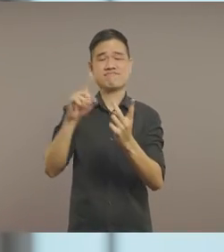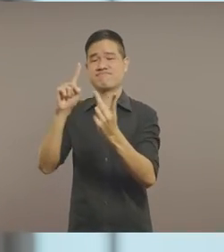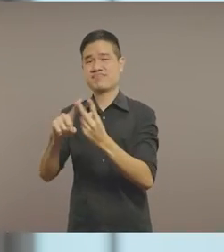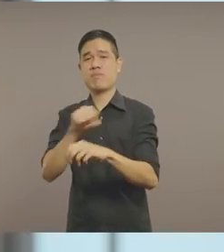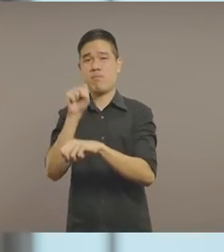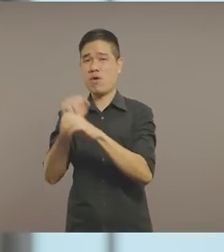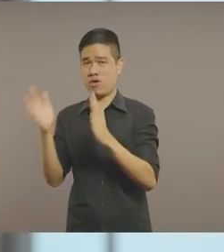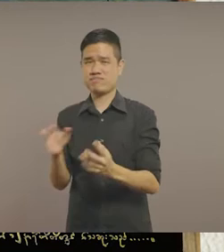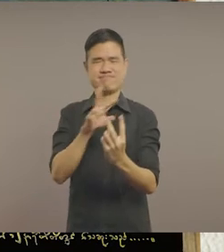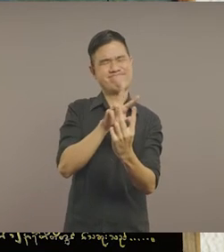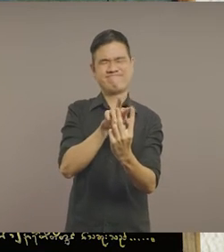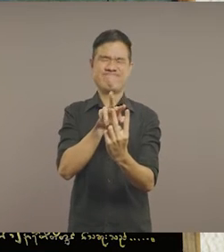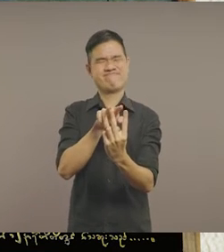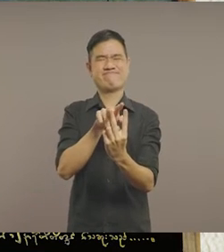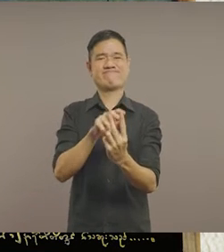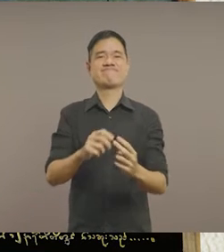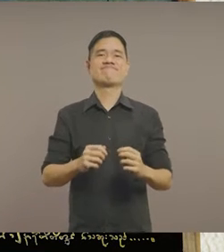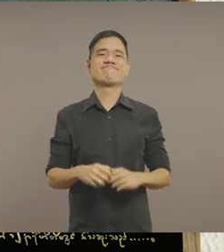being a Burmese and being a Singaporean.